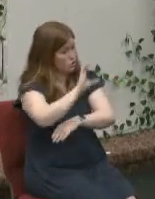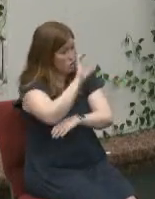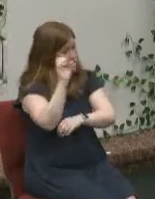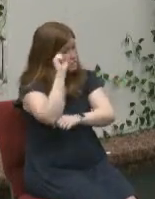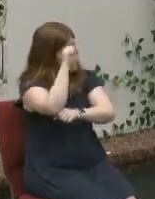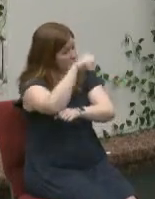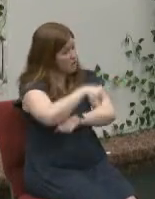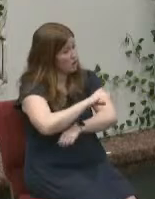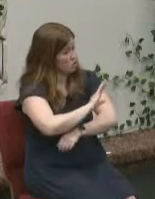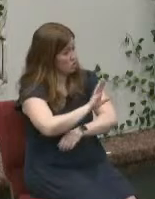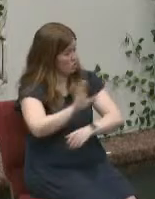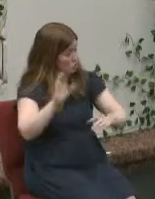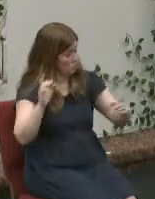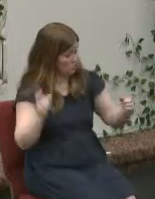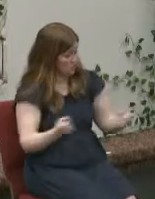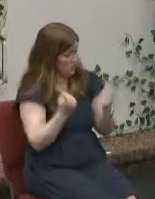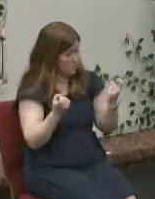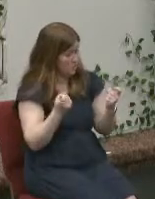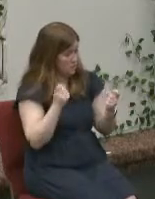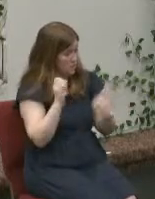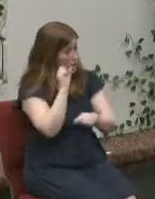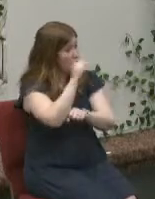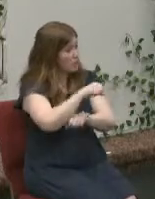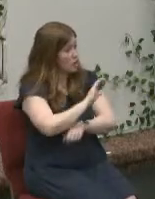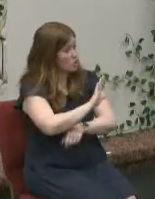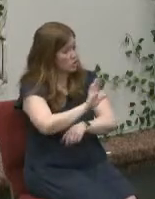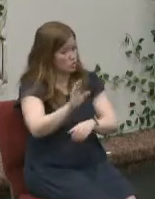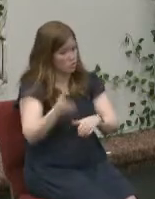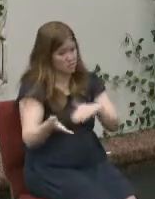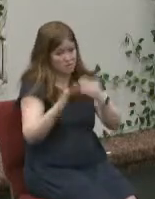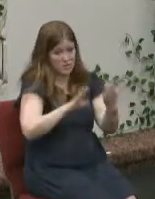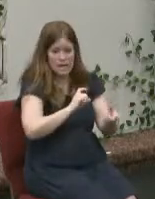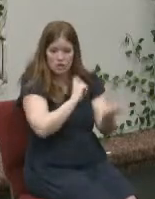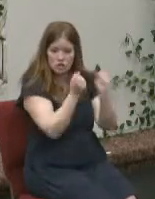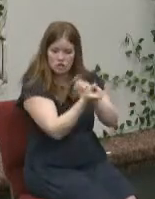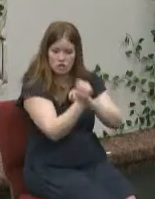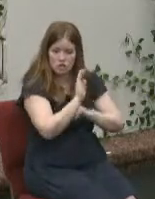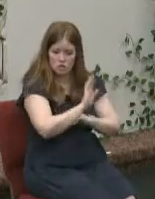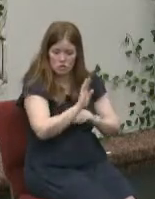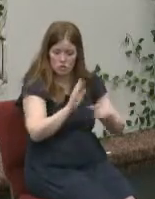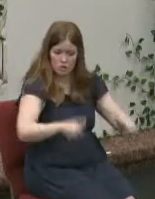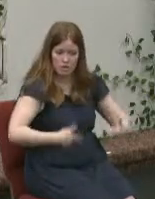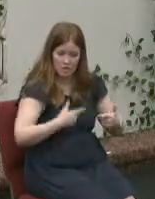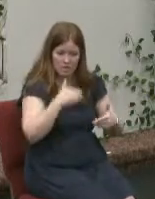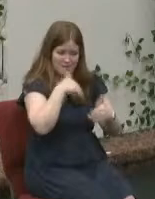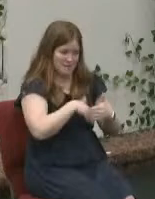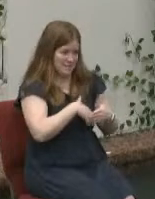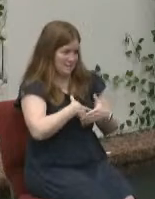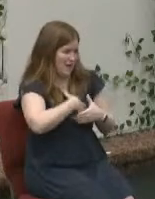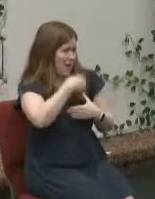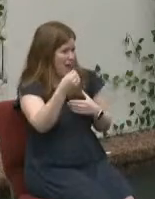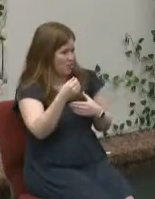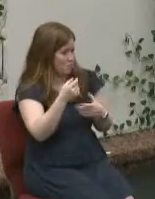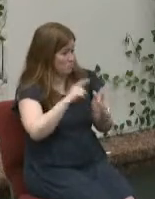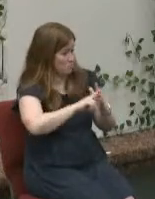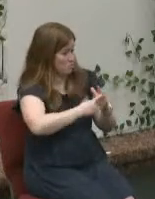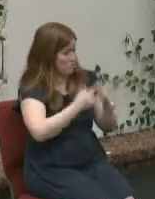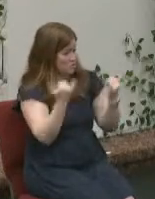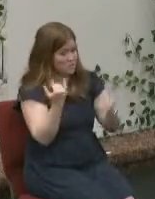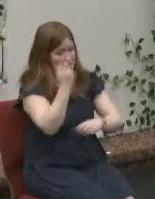sin conquer your death and change your life from the inside out for eternity starting today